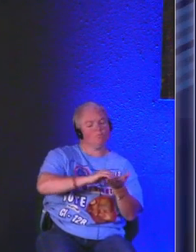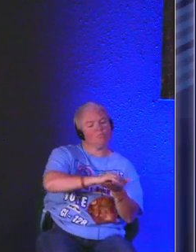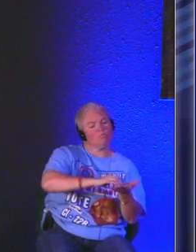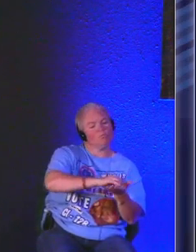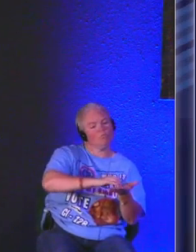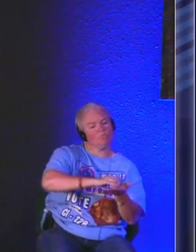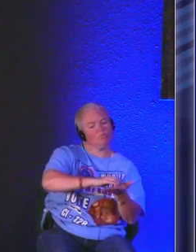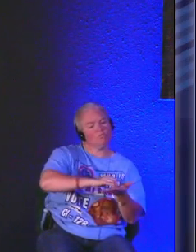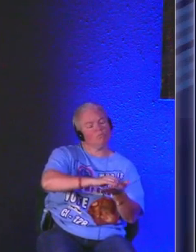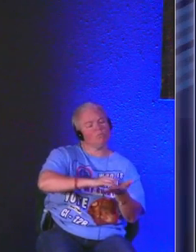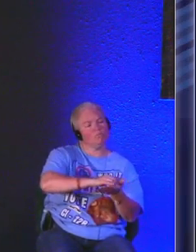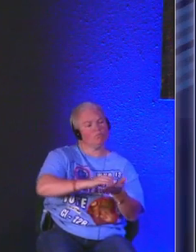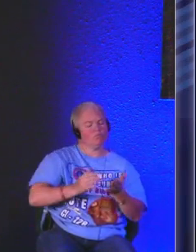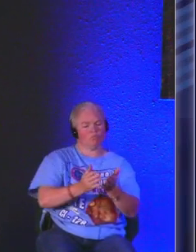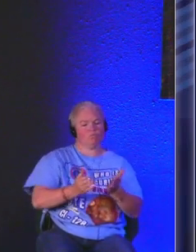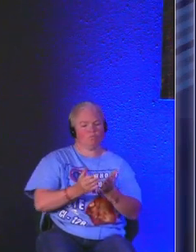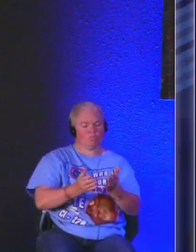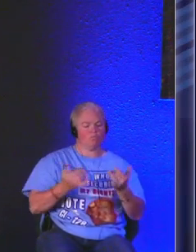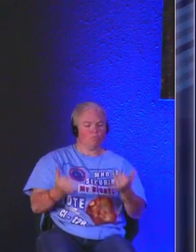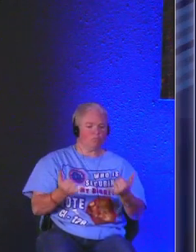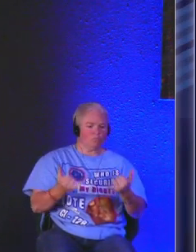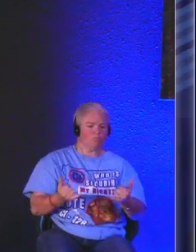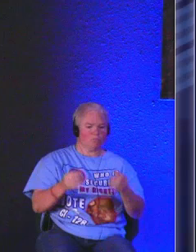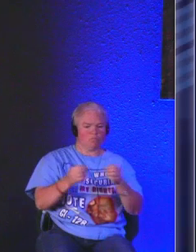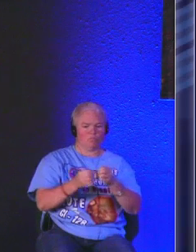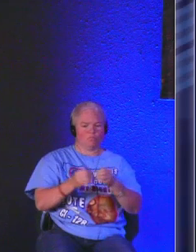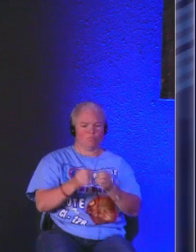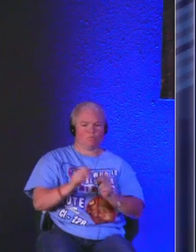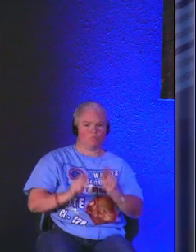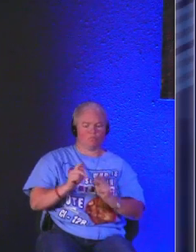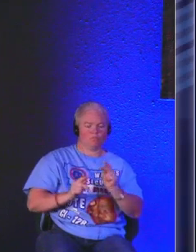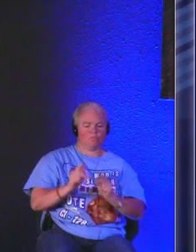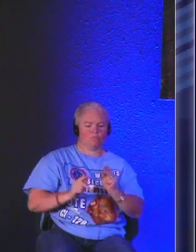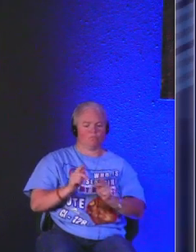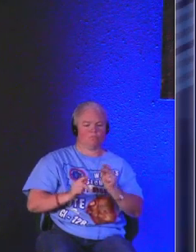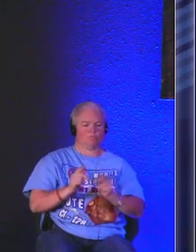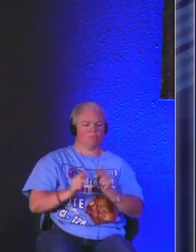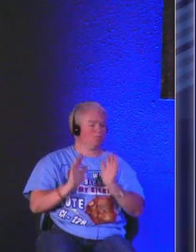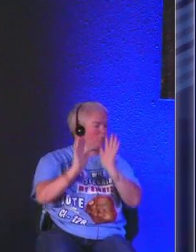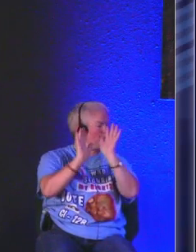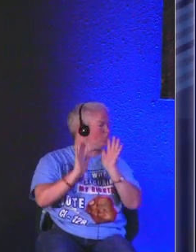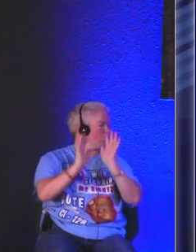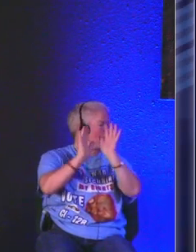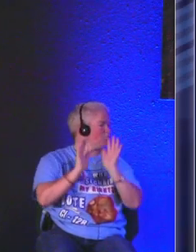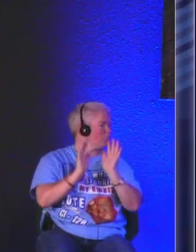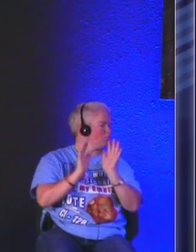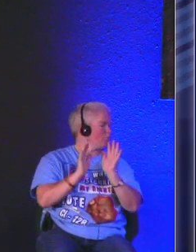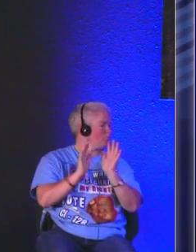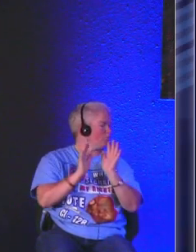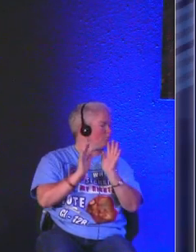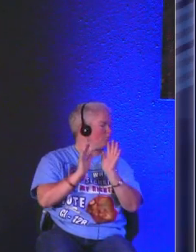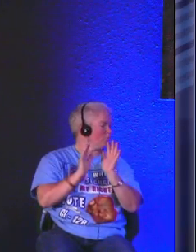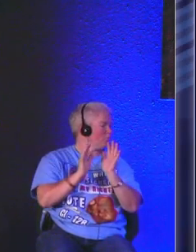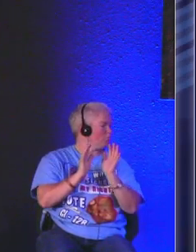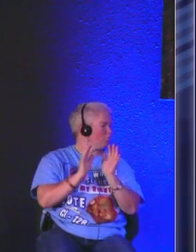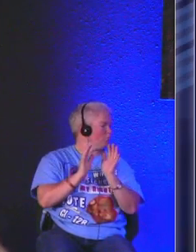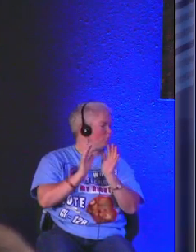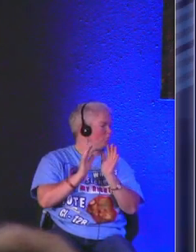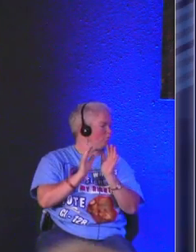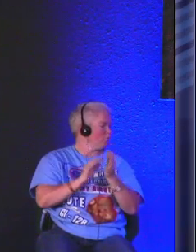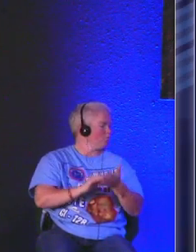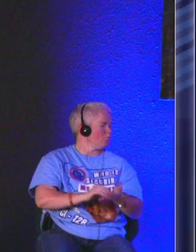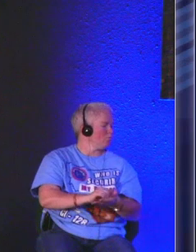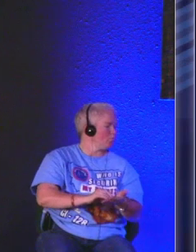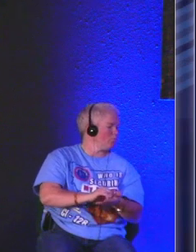any weariness in here today there's so many people and that's it's such a great descriptive word it's